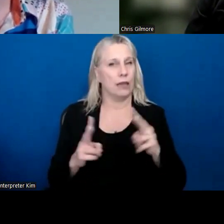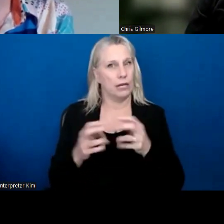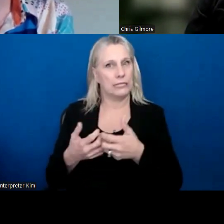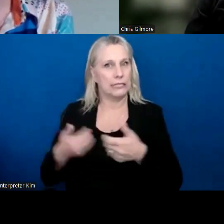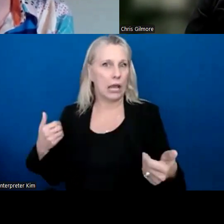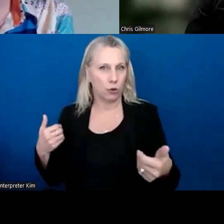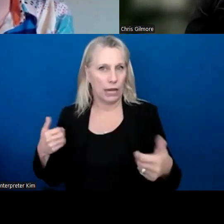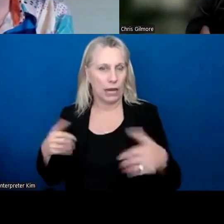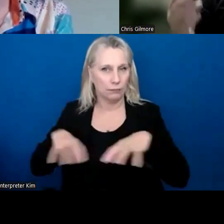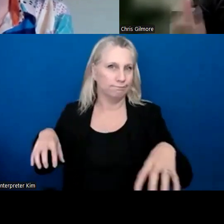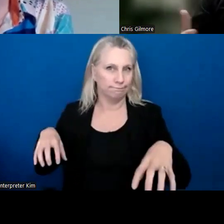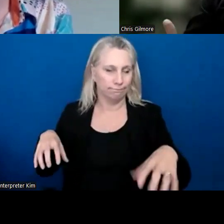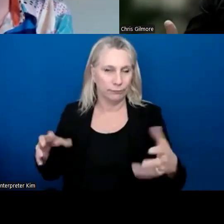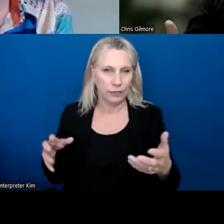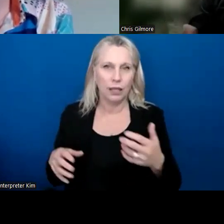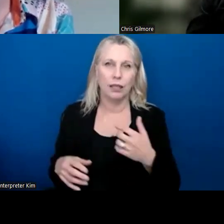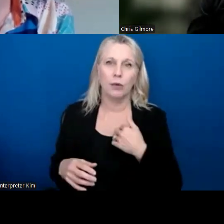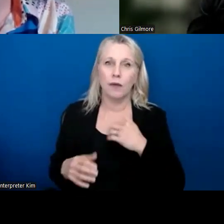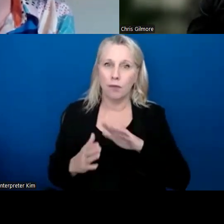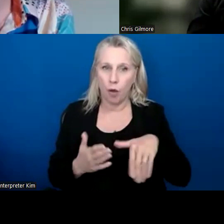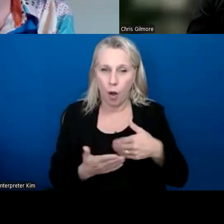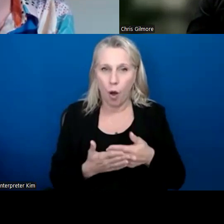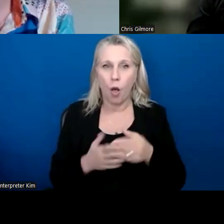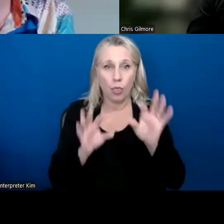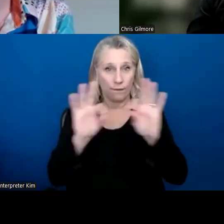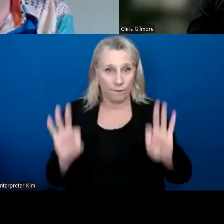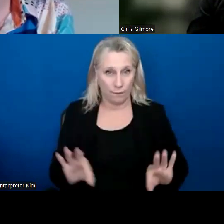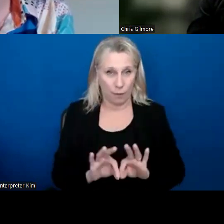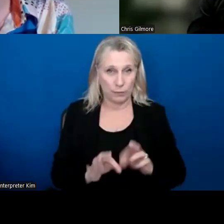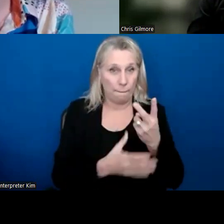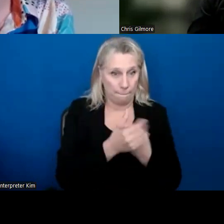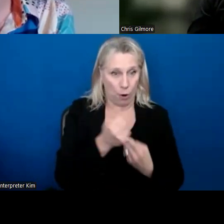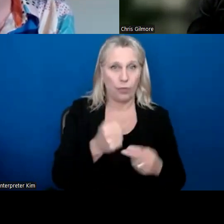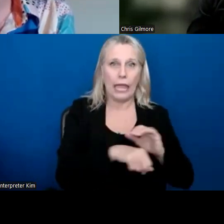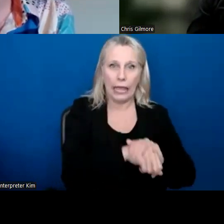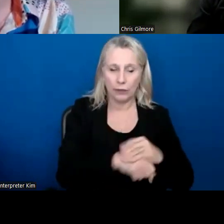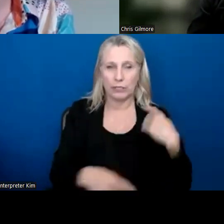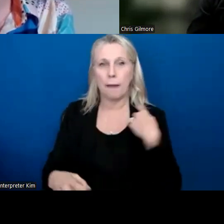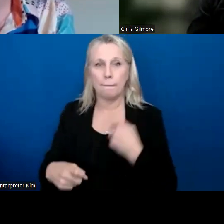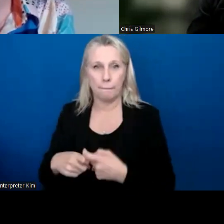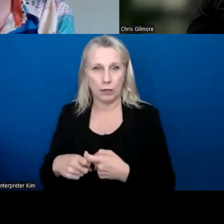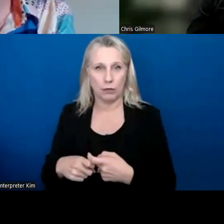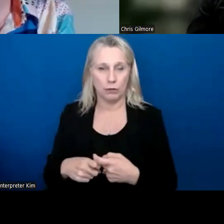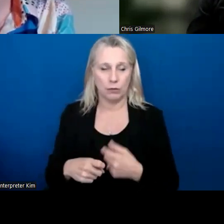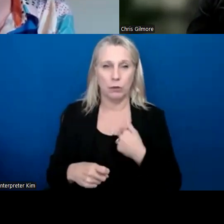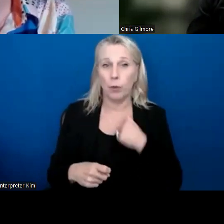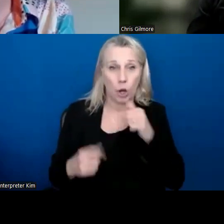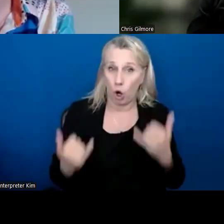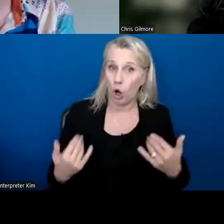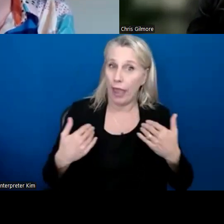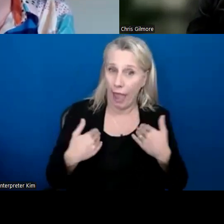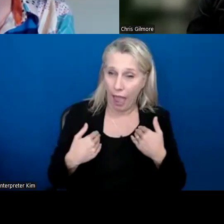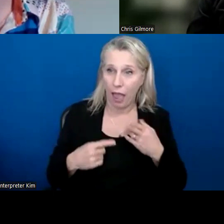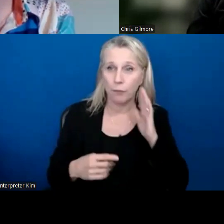Um, and so we have, all our forums are available in English and Spanish, and we have had, we don't currently have, um,